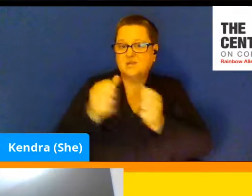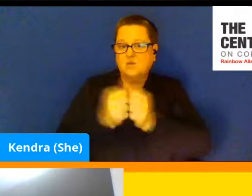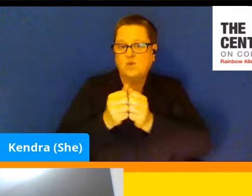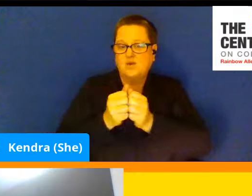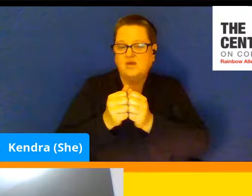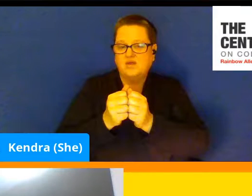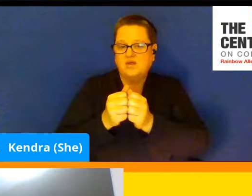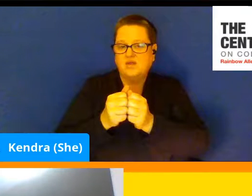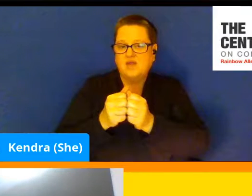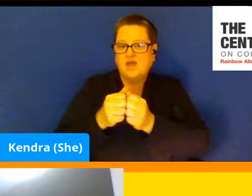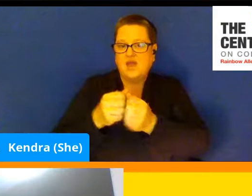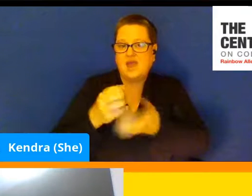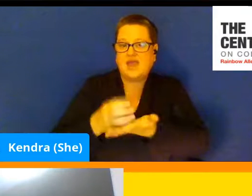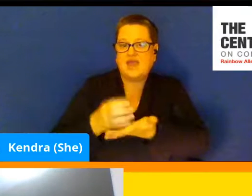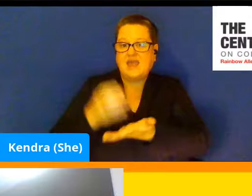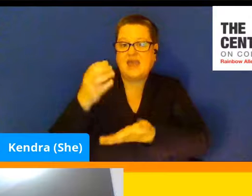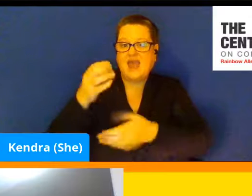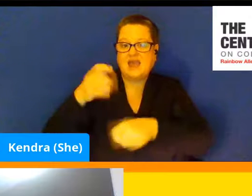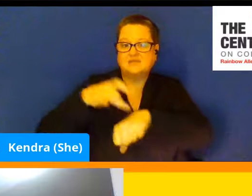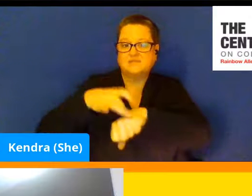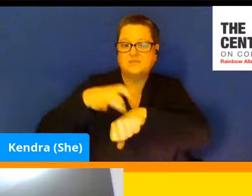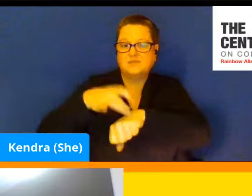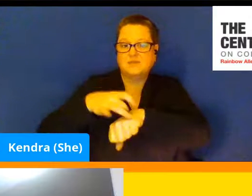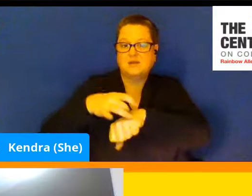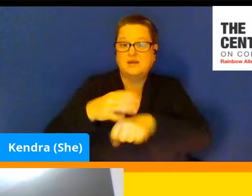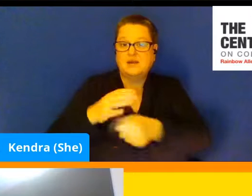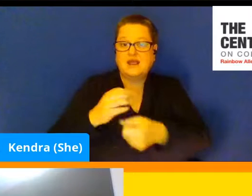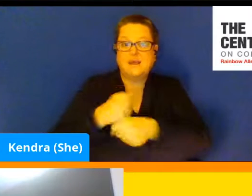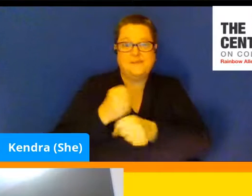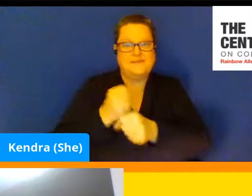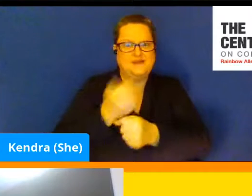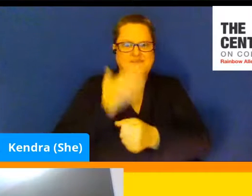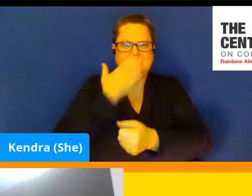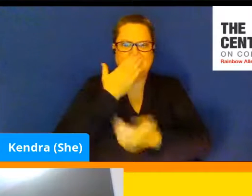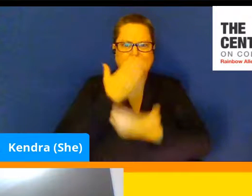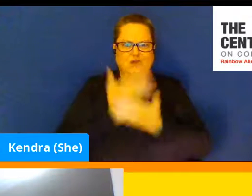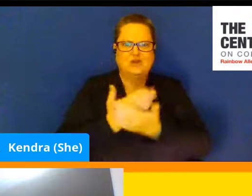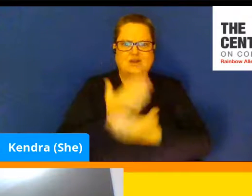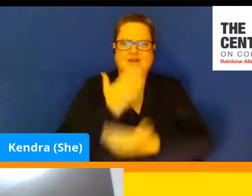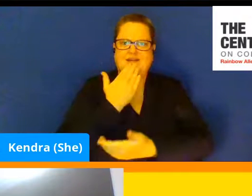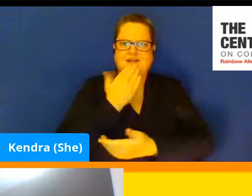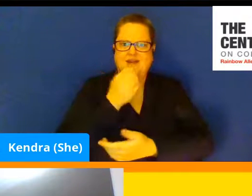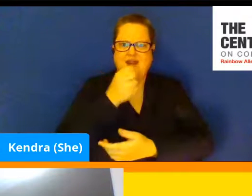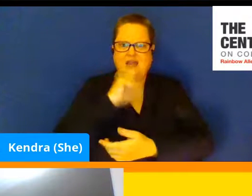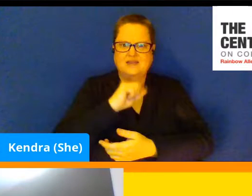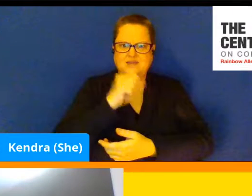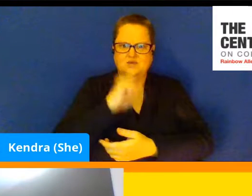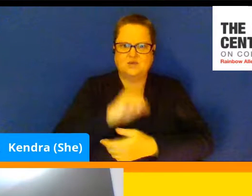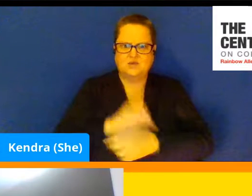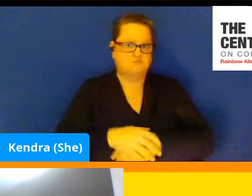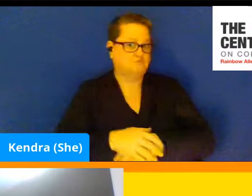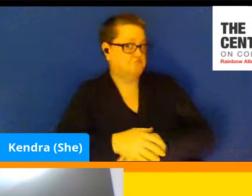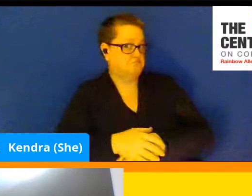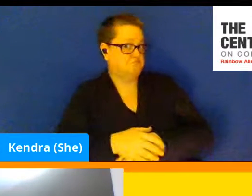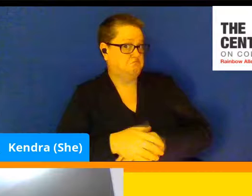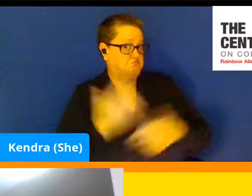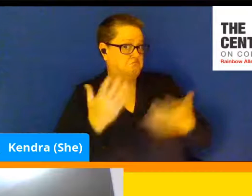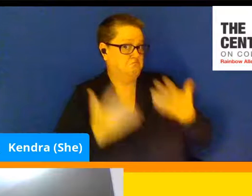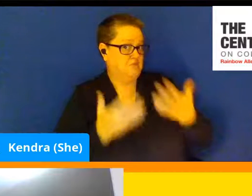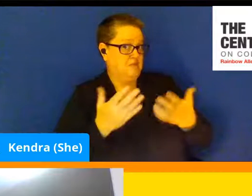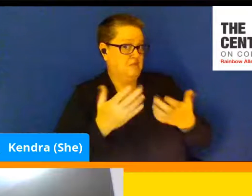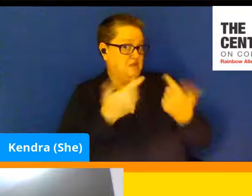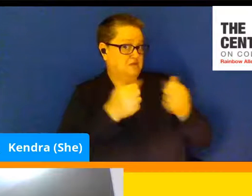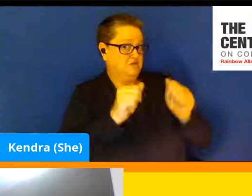pumpkin, it can make a really nice ice cream. Maybe I'll try that. You can crumble some, um,